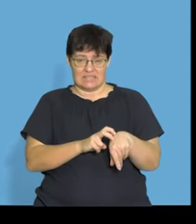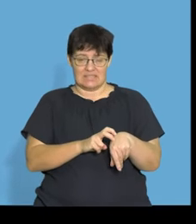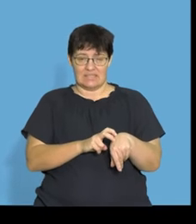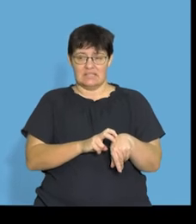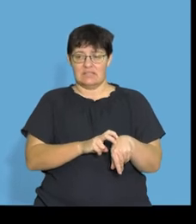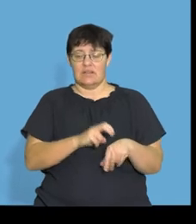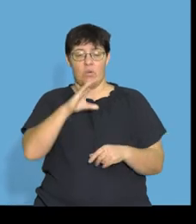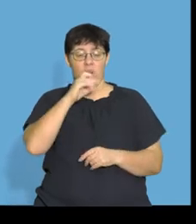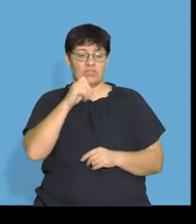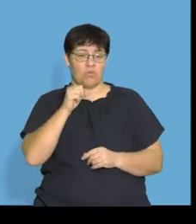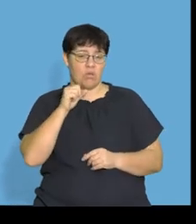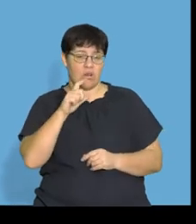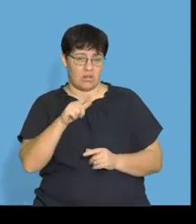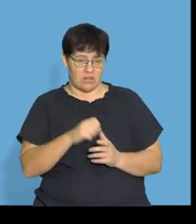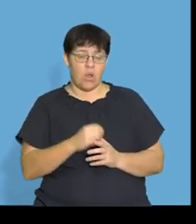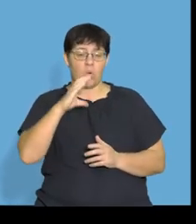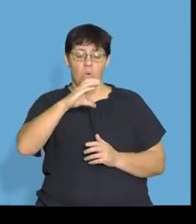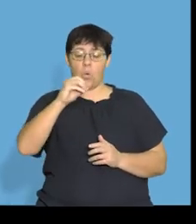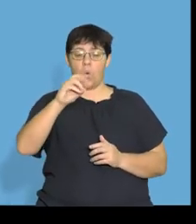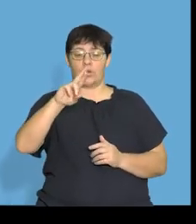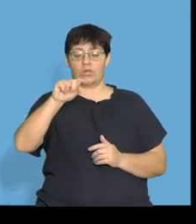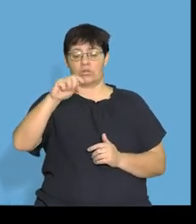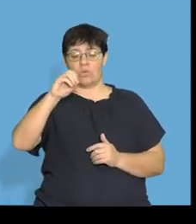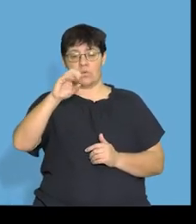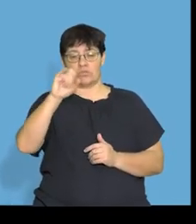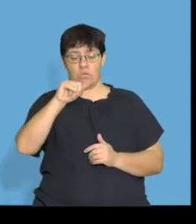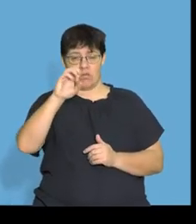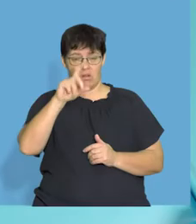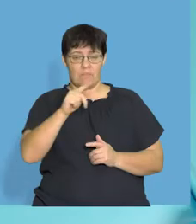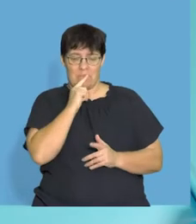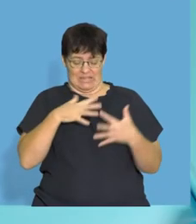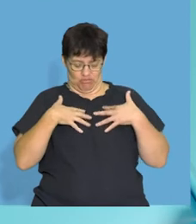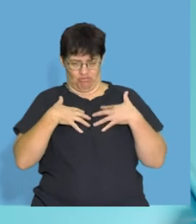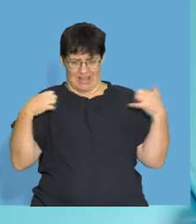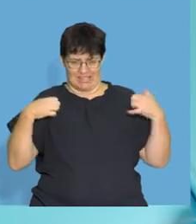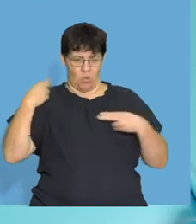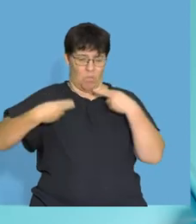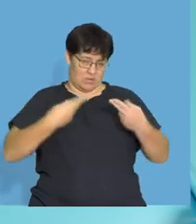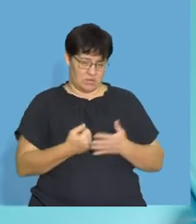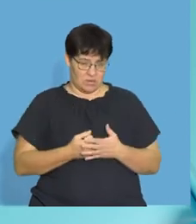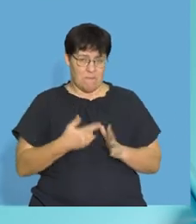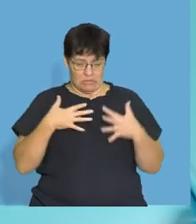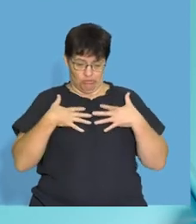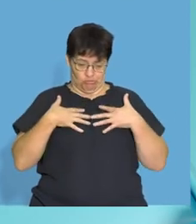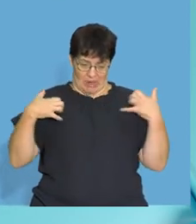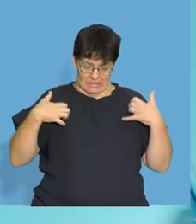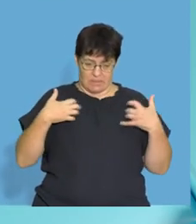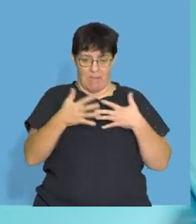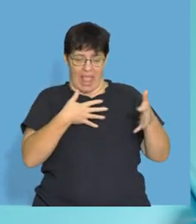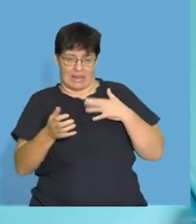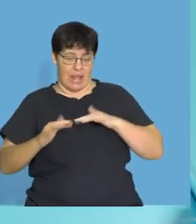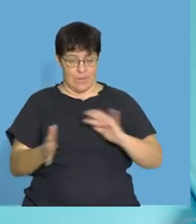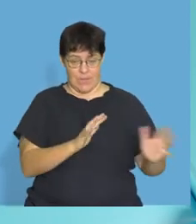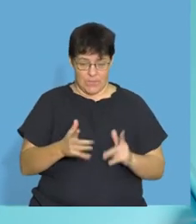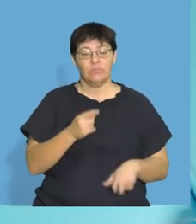need fat for our body to make a hormone. It's called cortisol. And it's our stress hormone. It's how our body